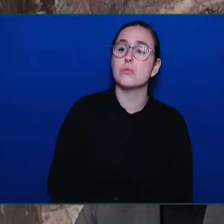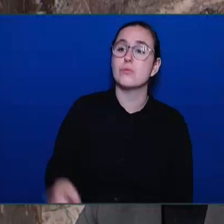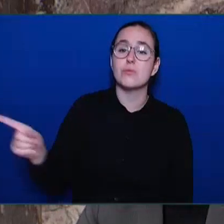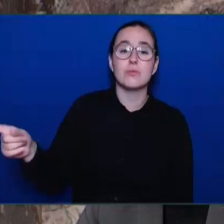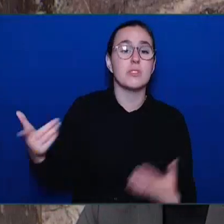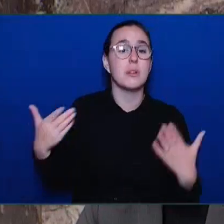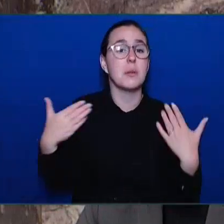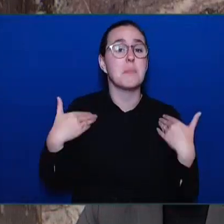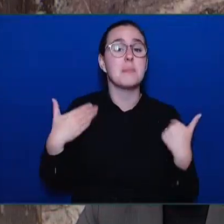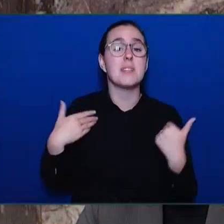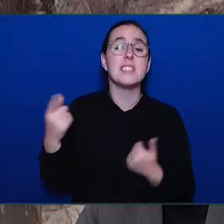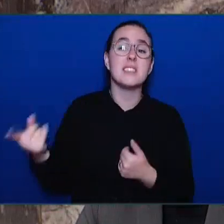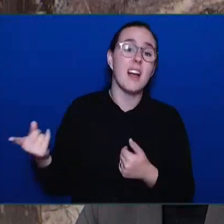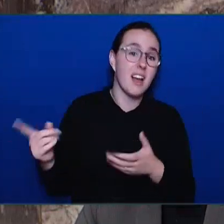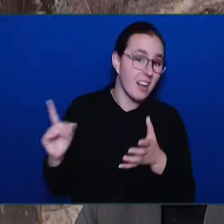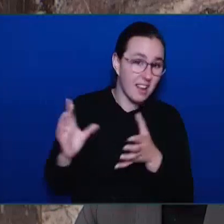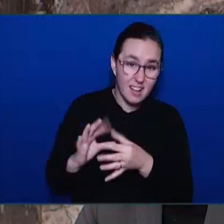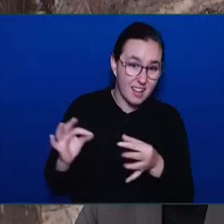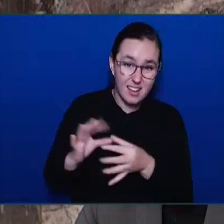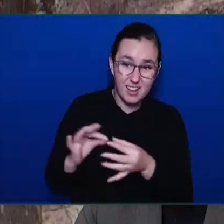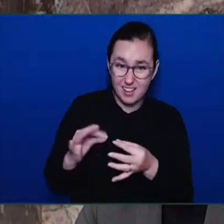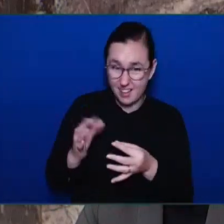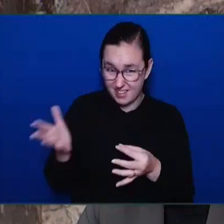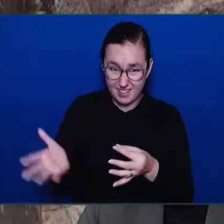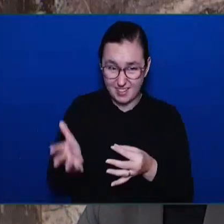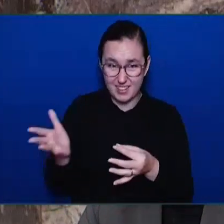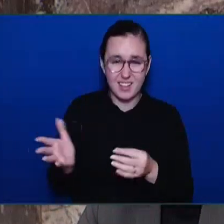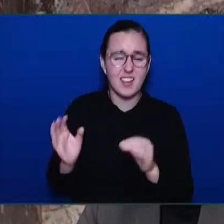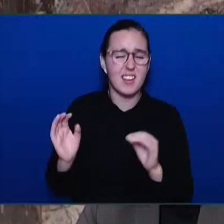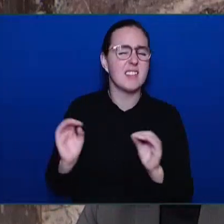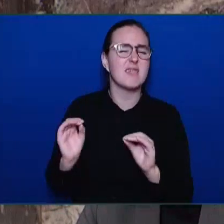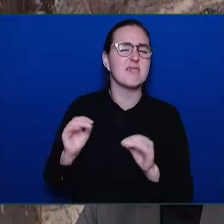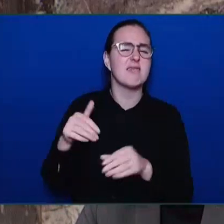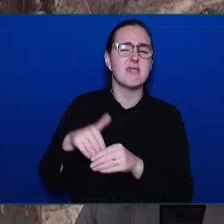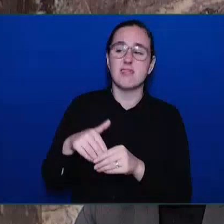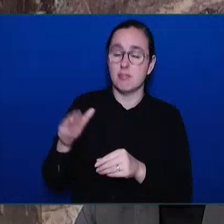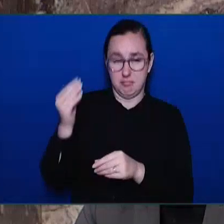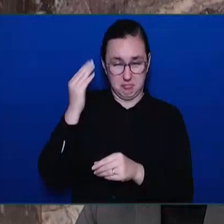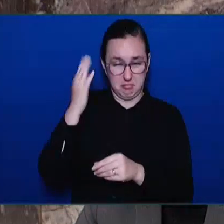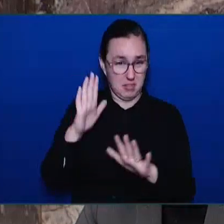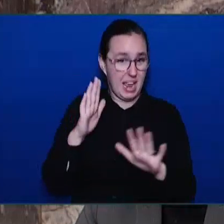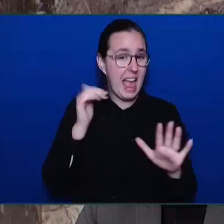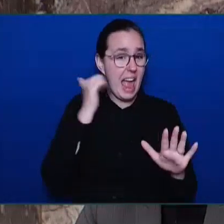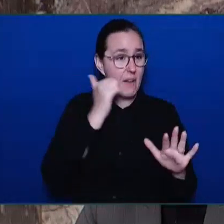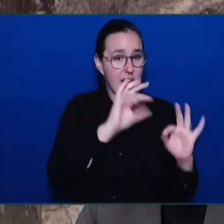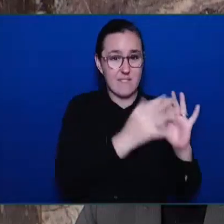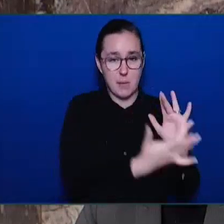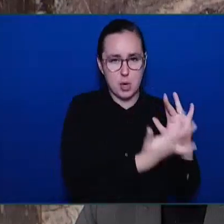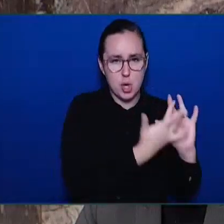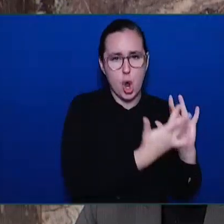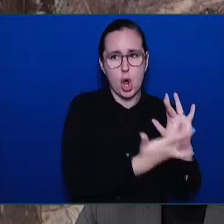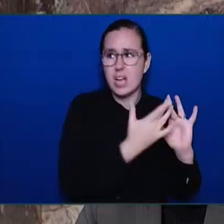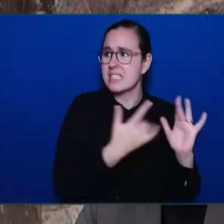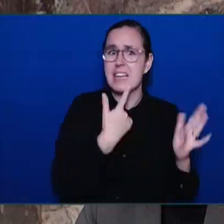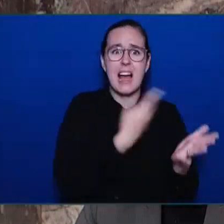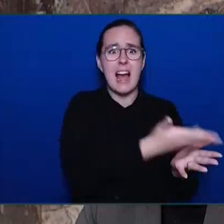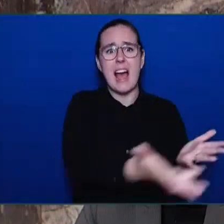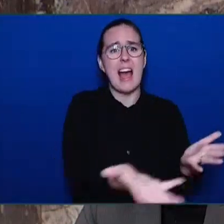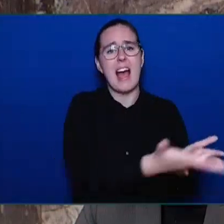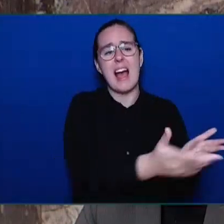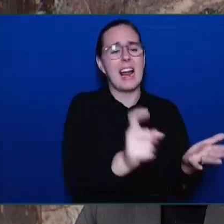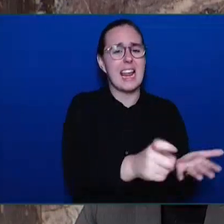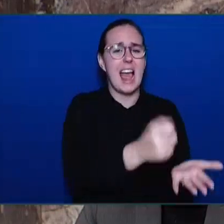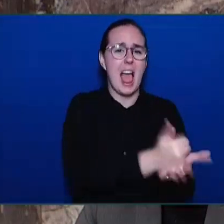we hear from families who have loved ones who want and need access to treatment, and here's the reality, they